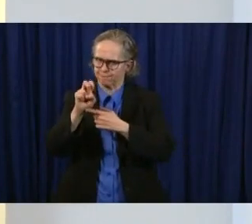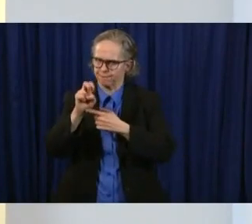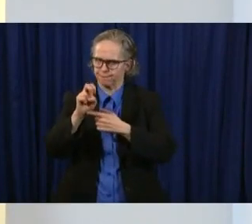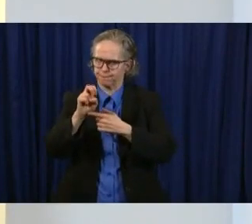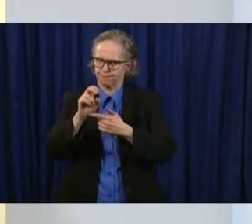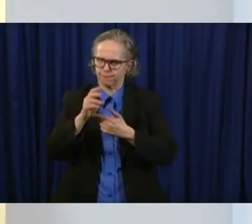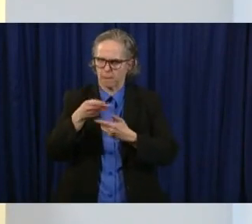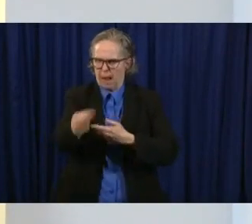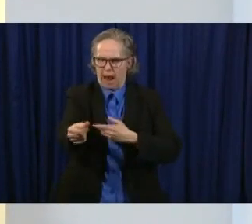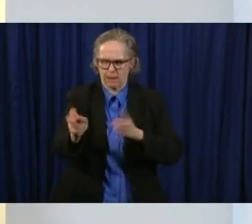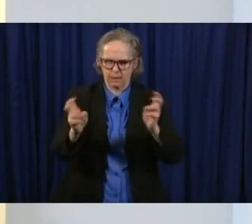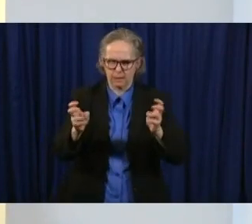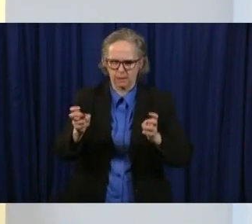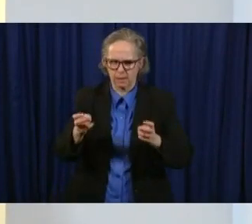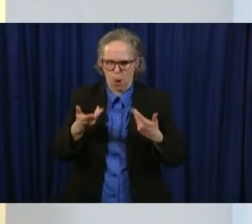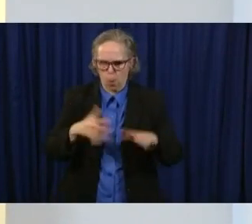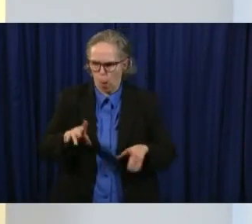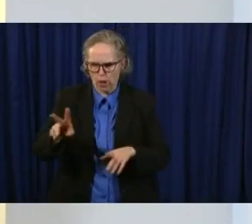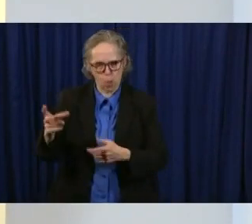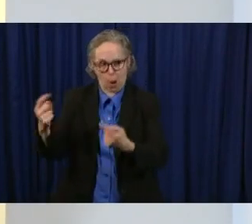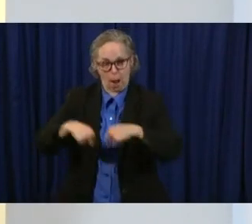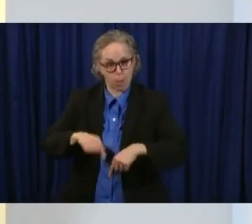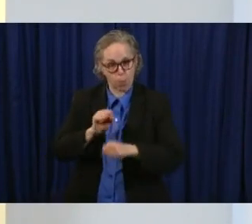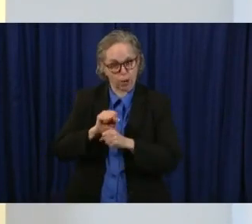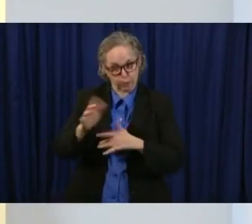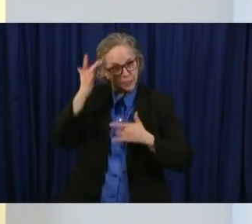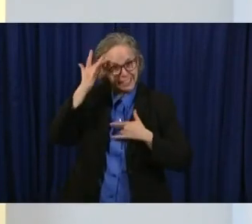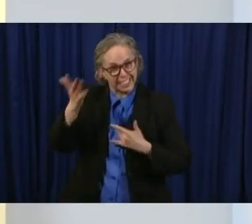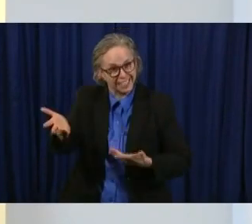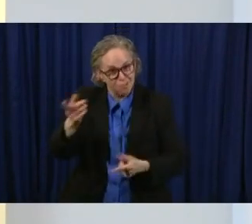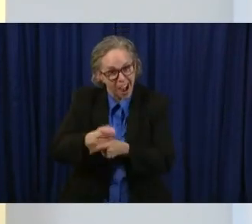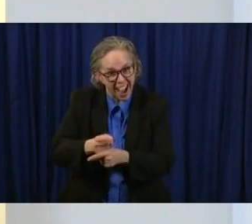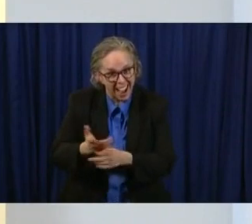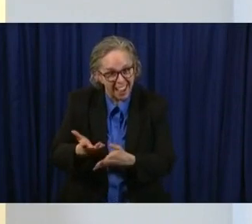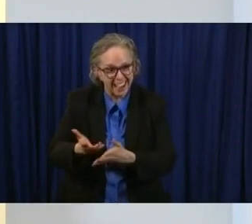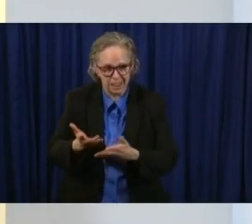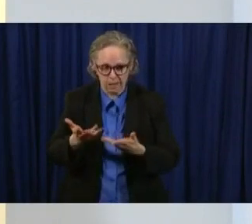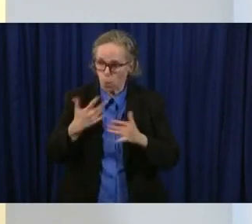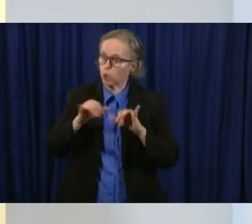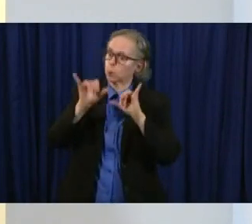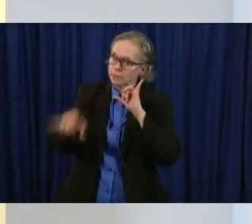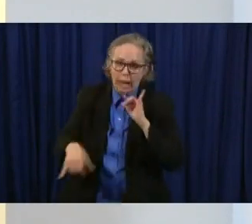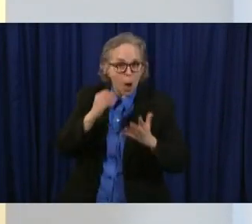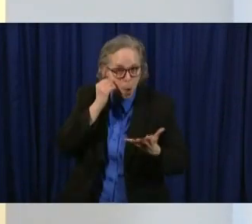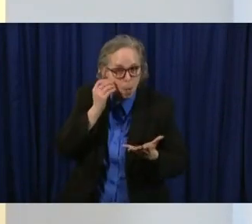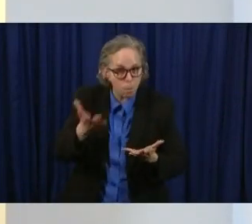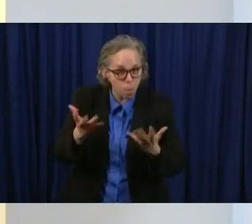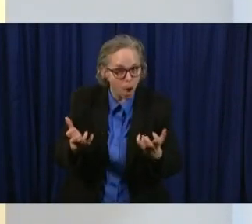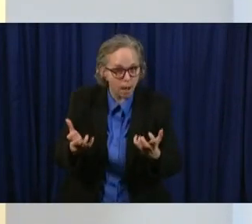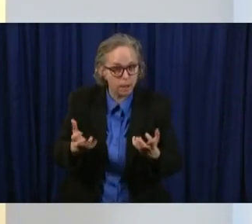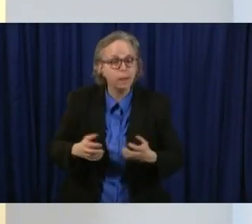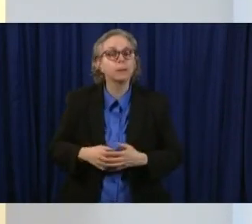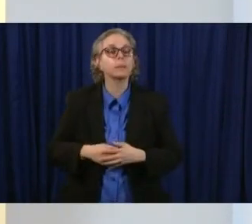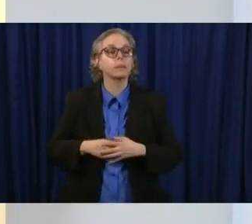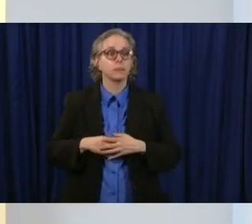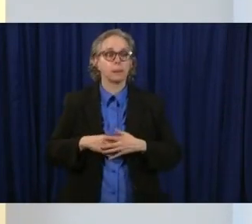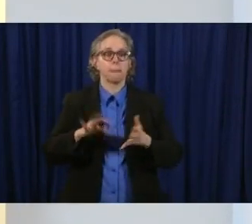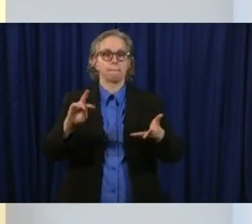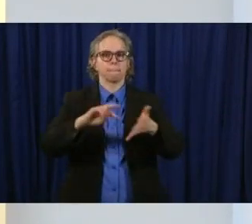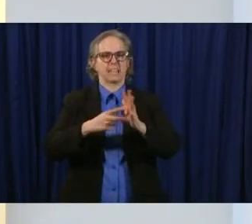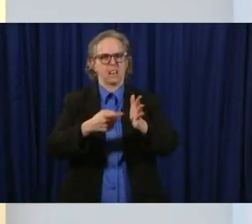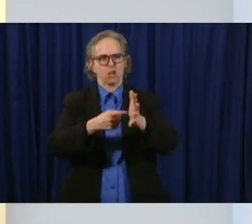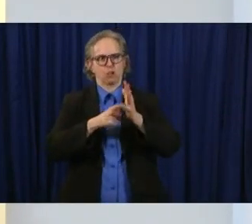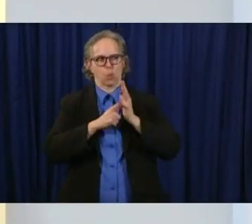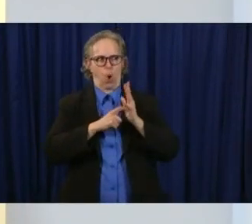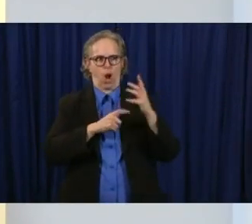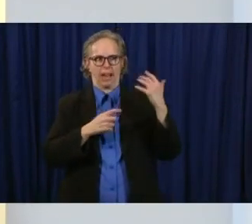you at work if you get ill your employer shouldn't want you at work they should want you to go home immediately as a matter of fact they're required to do that under the order